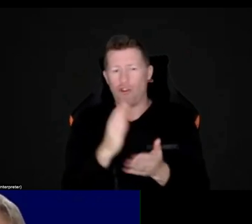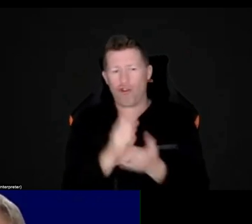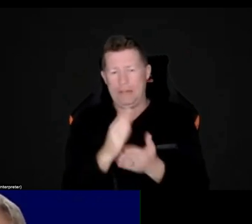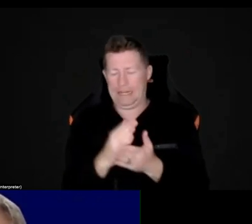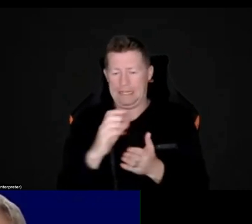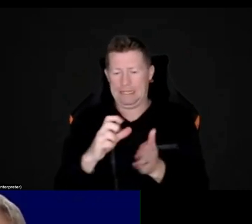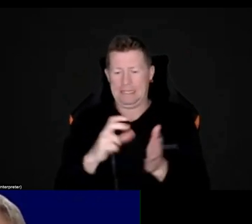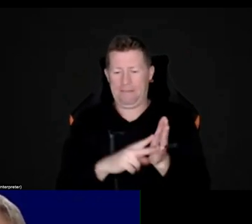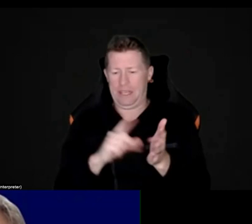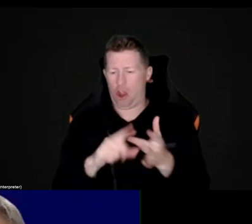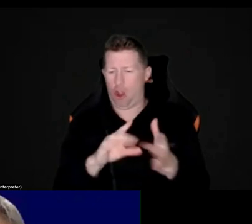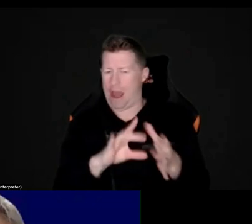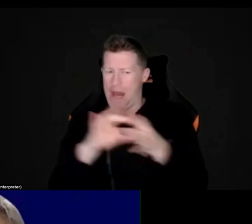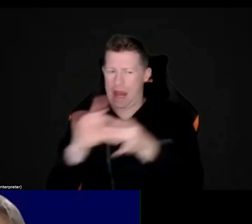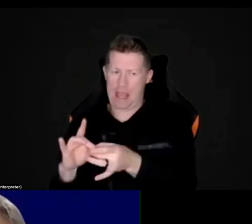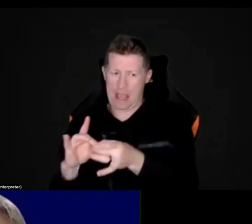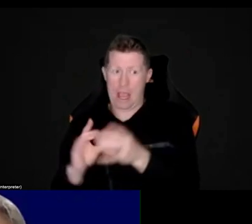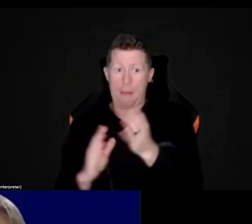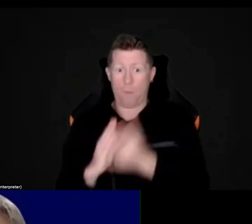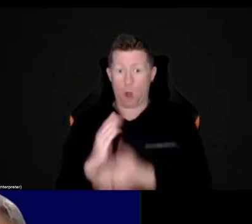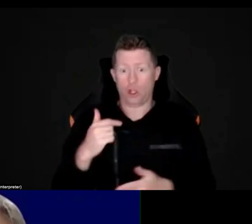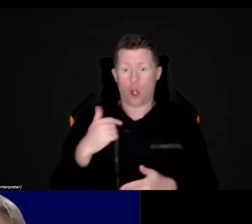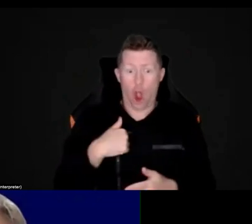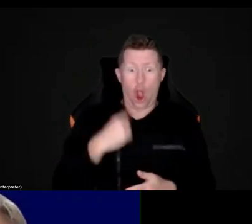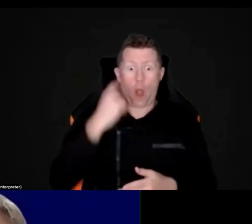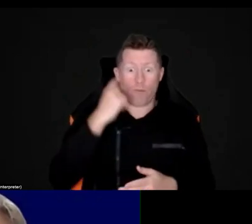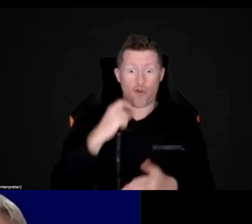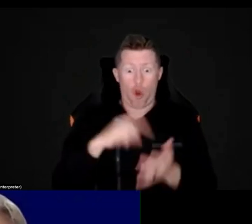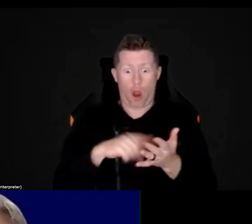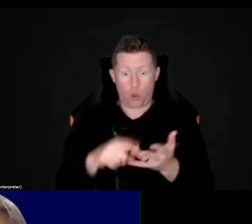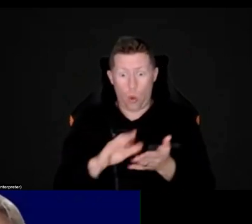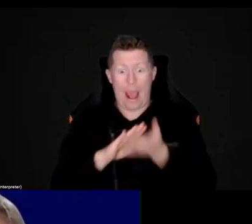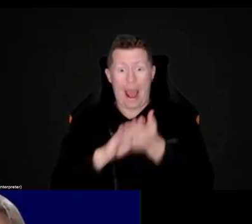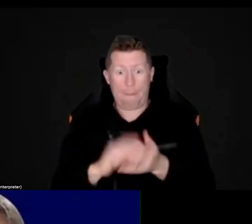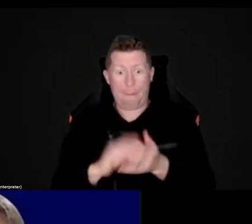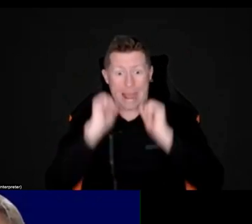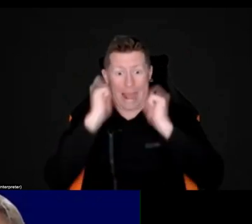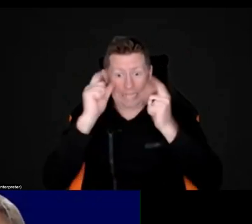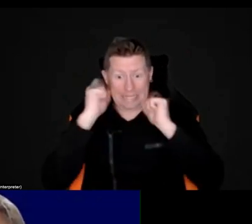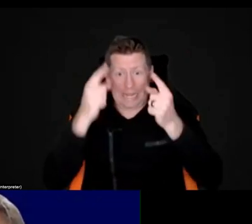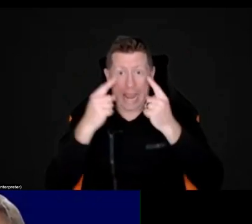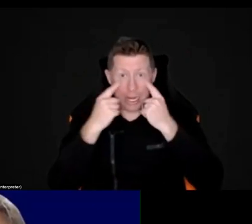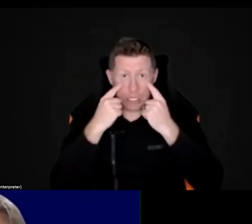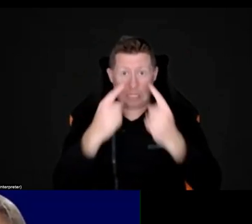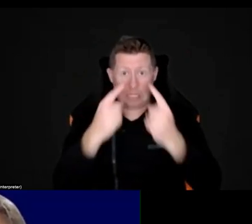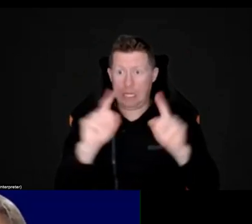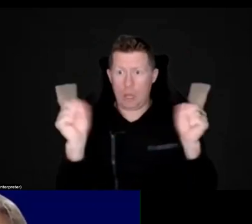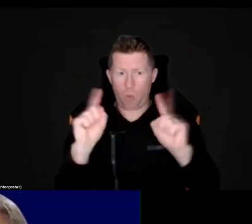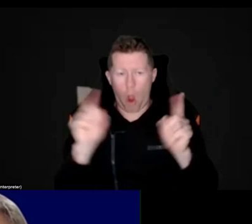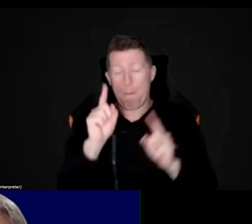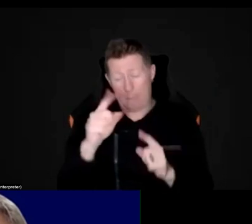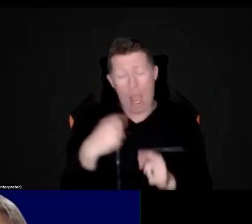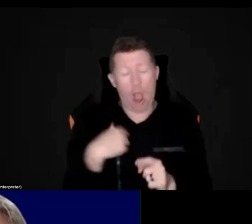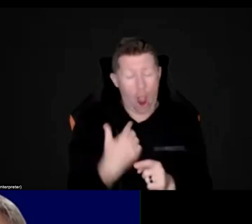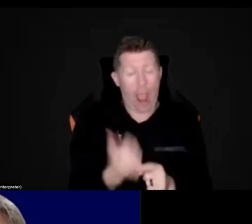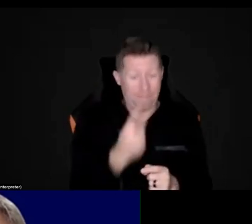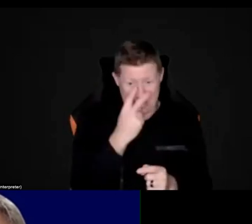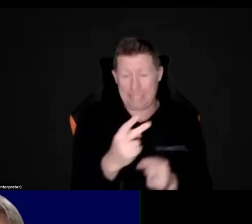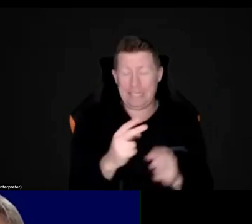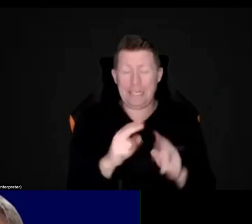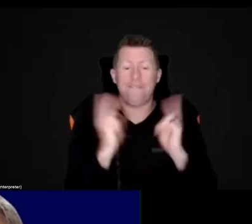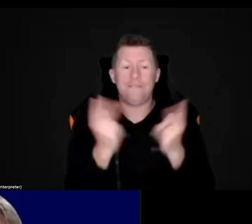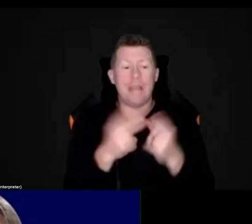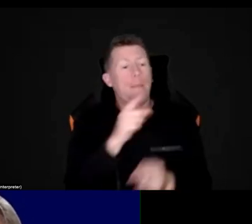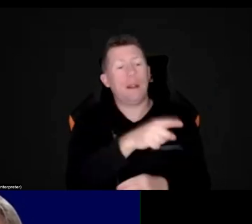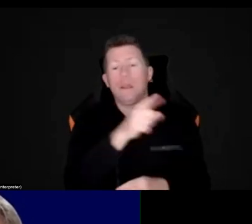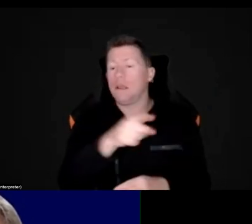I'm there about being able to optimise vision. But that said, I've also come across quite a number of families where